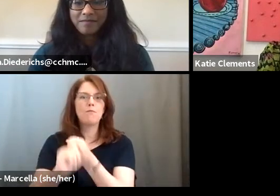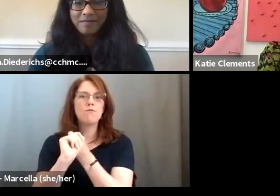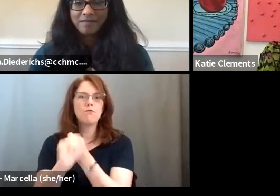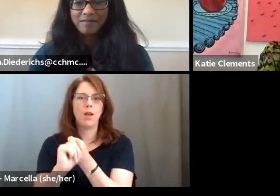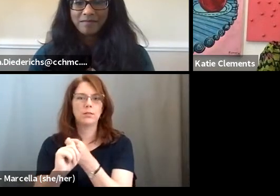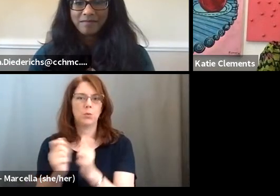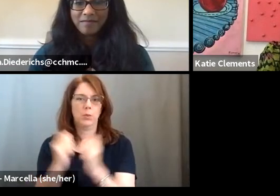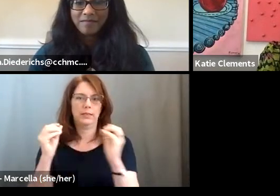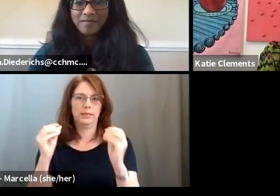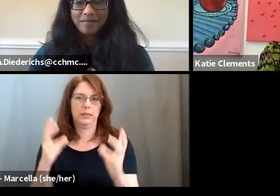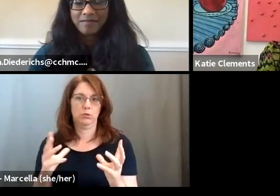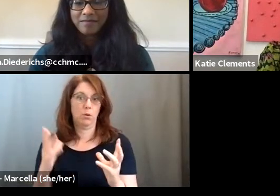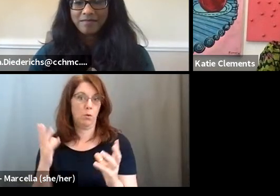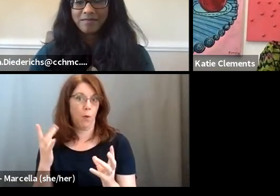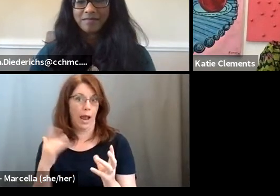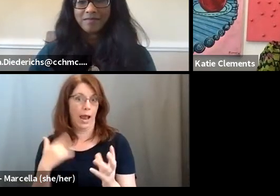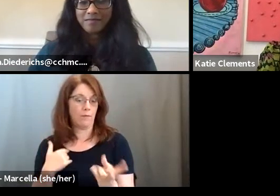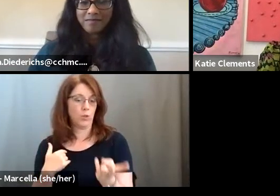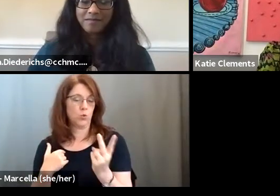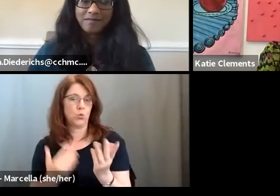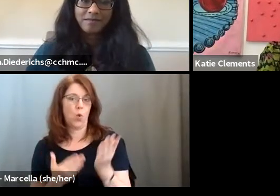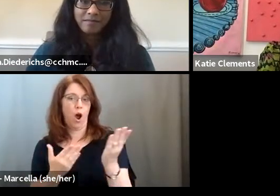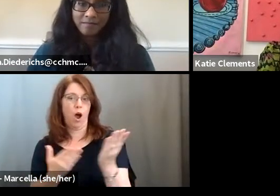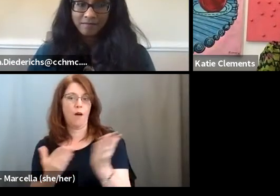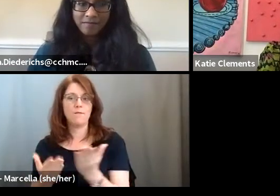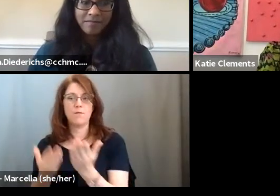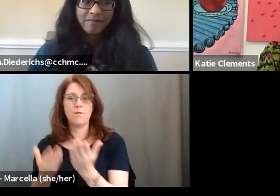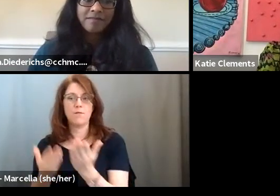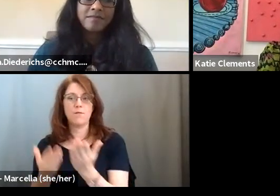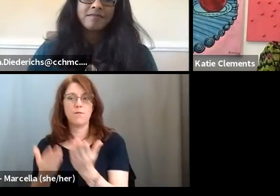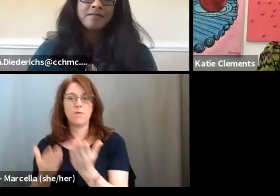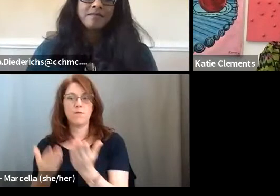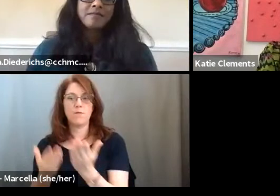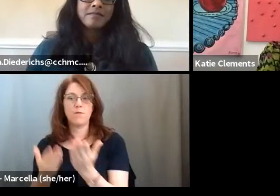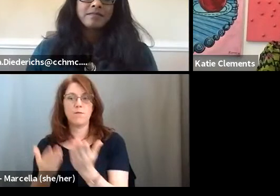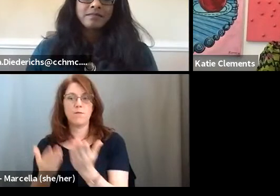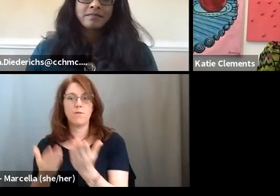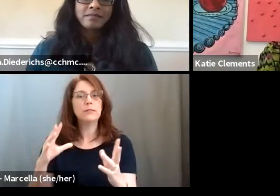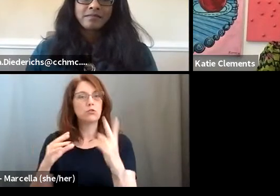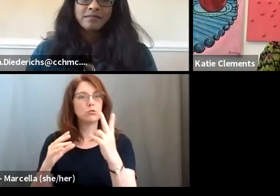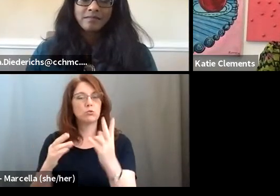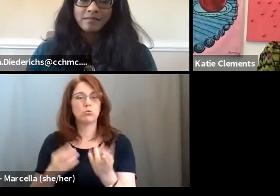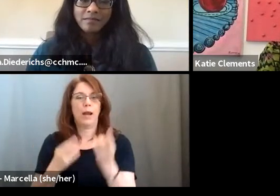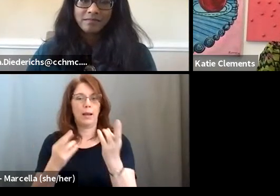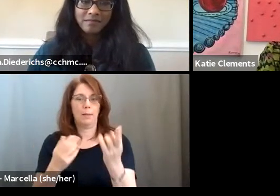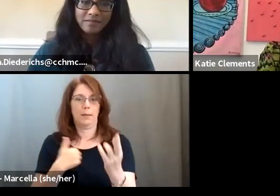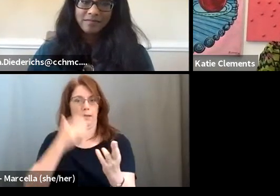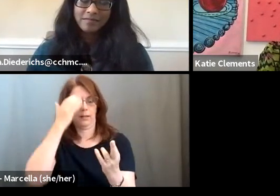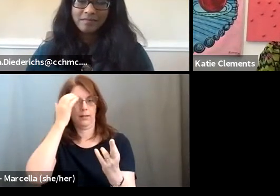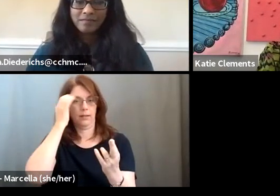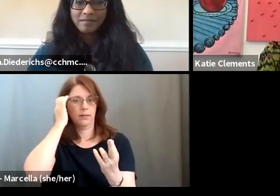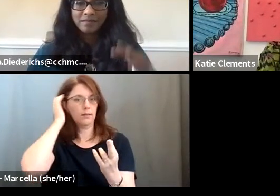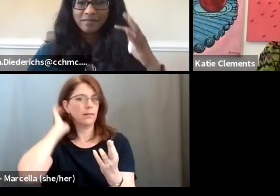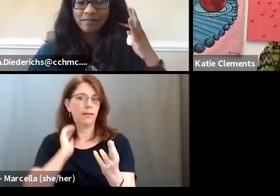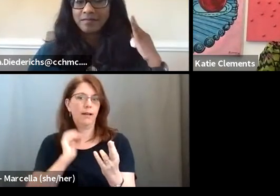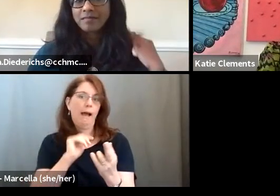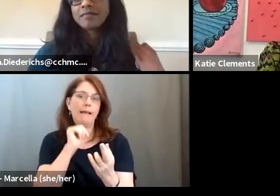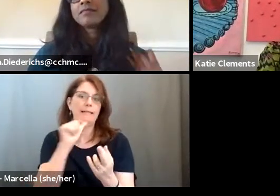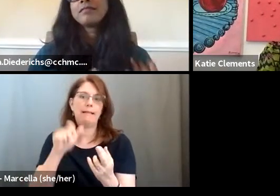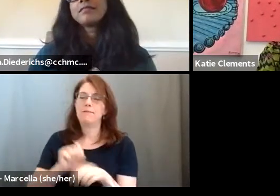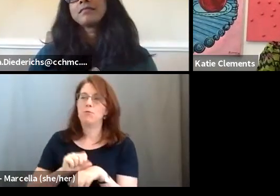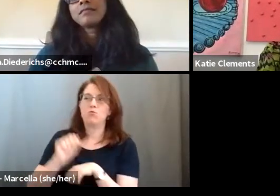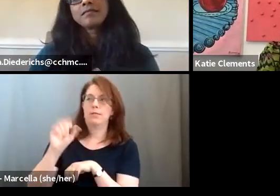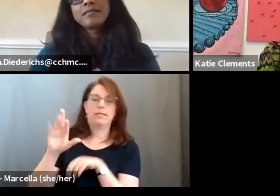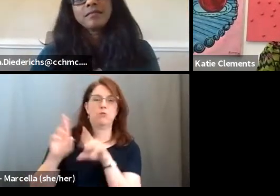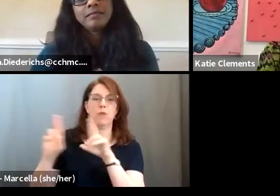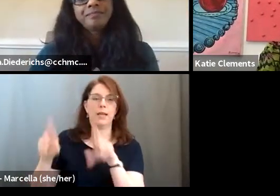had two offers because of recommendations from the teachers. I actually didn't have to send out a resume, but because of the teachers support.